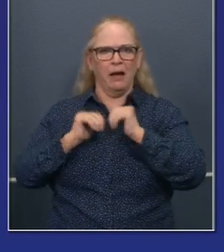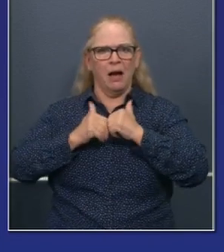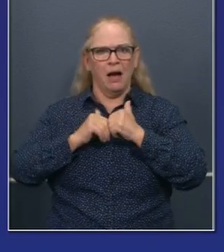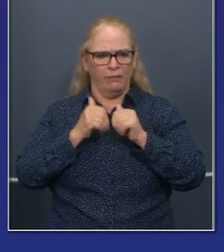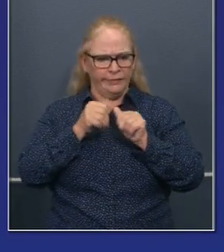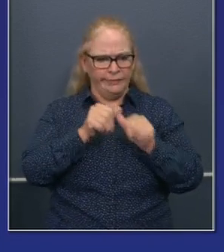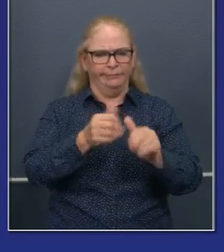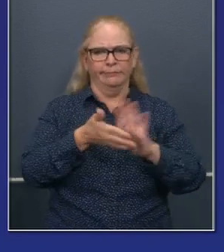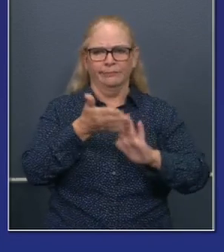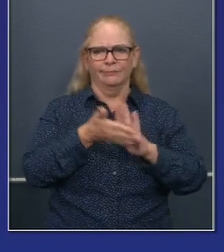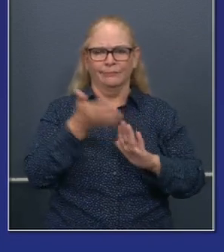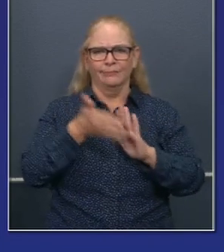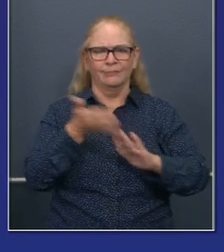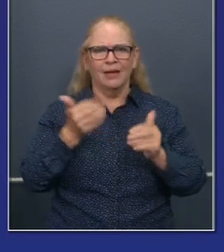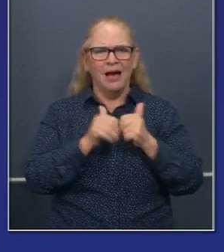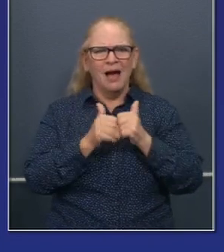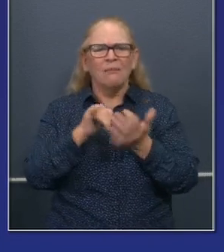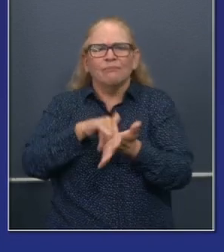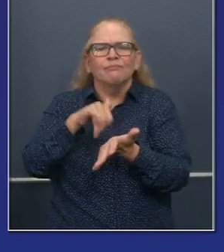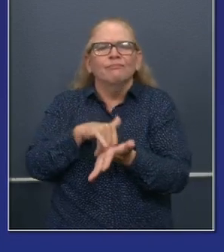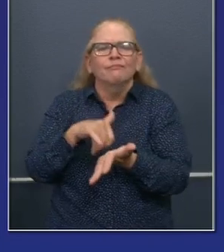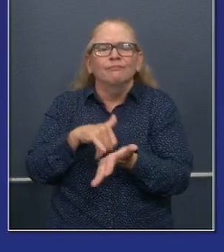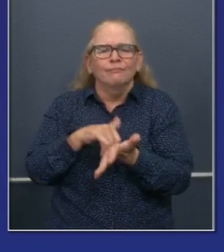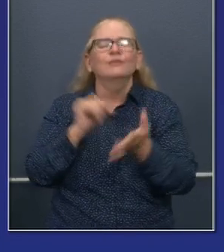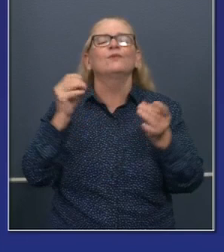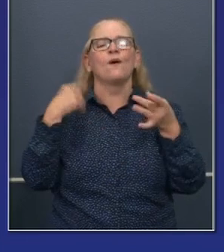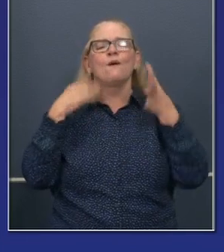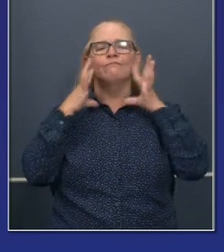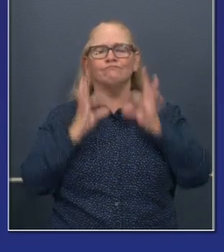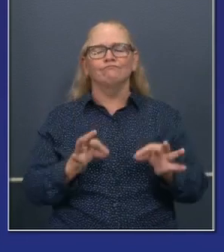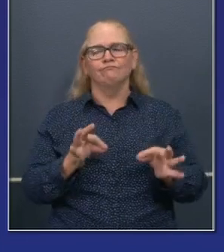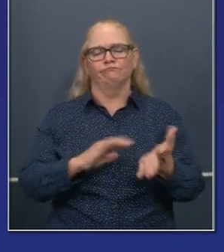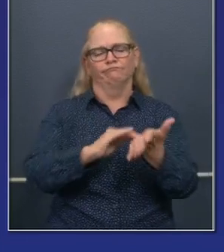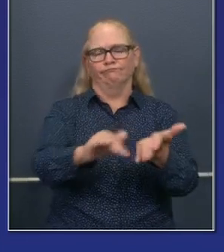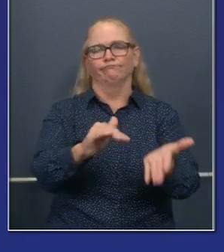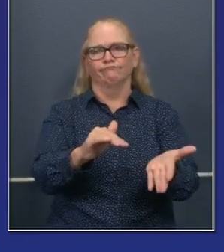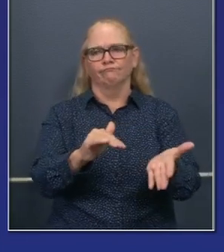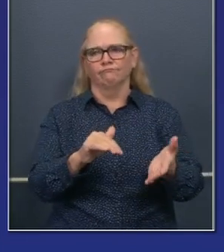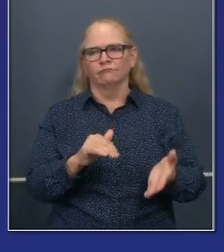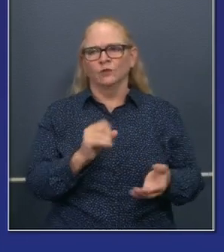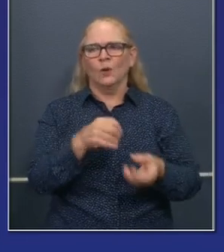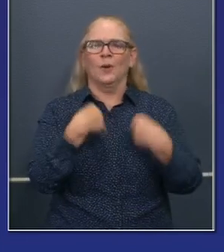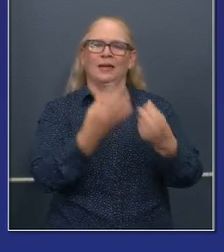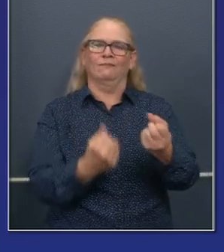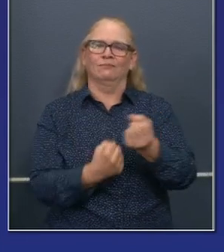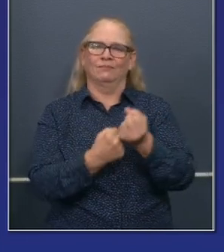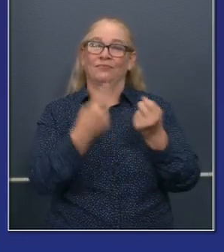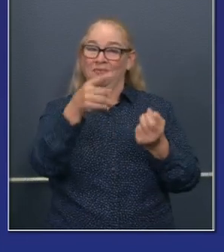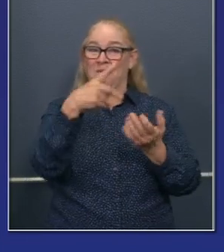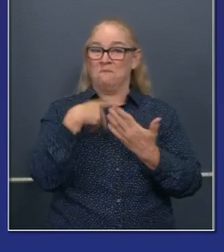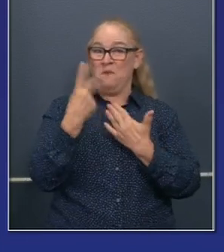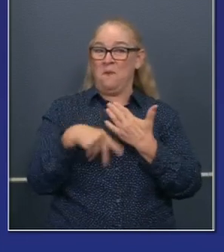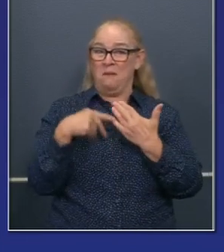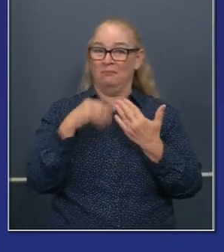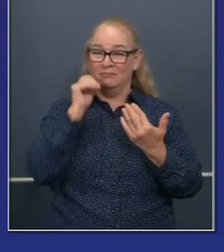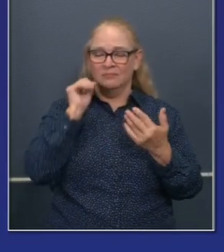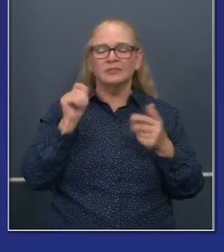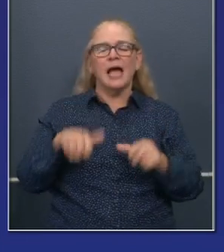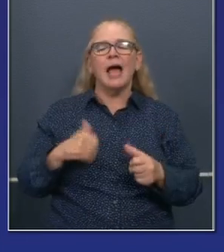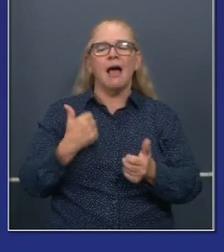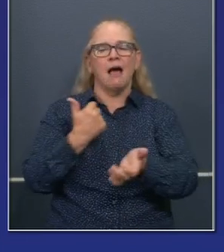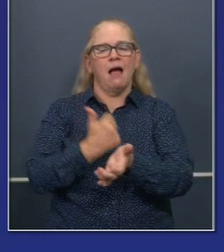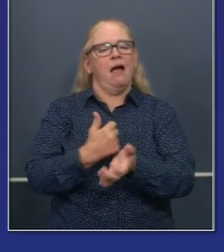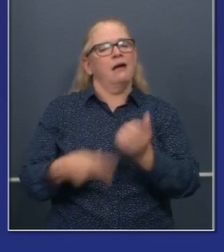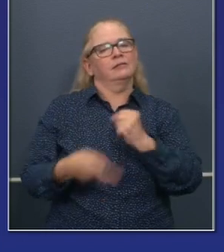last resort, uh, need support. Some of that's first loss support more access liquidity to capital, forgive the language,